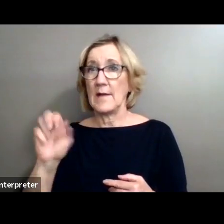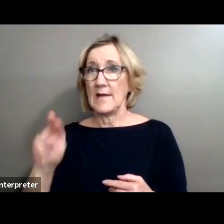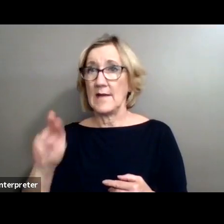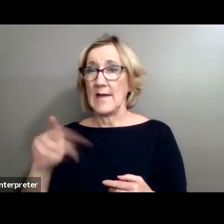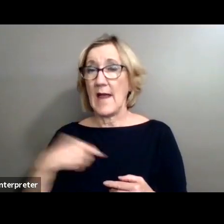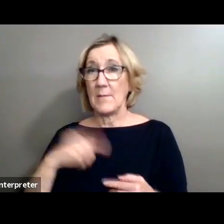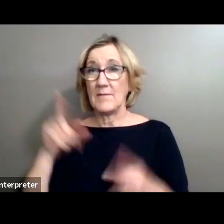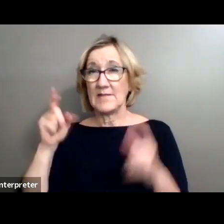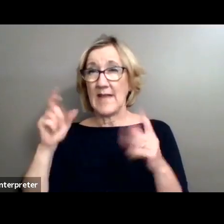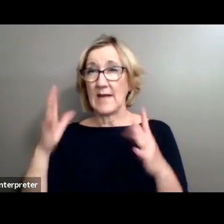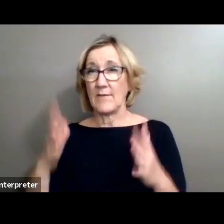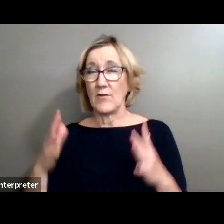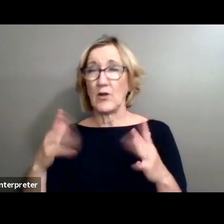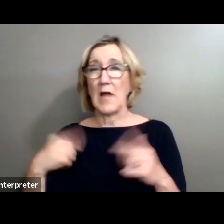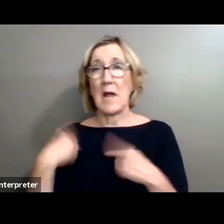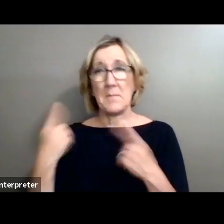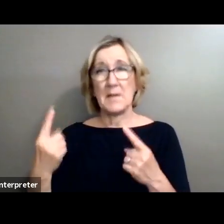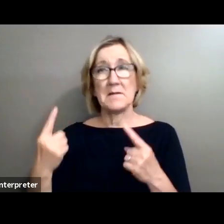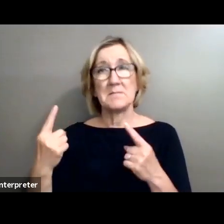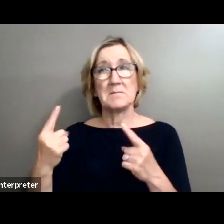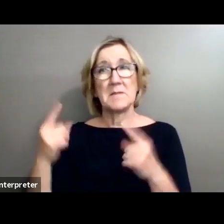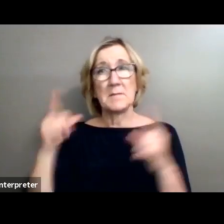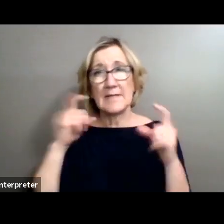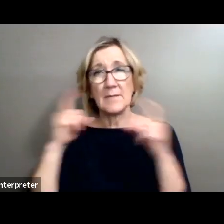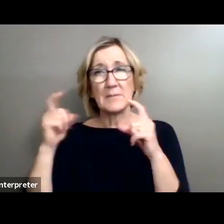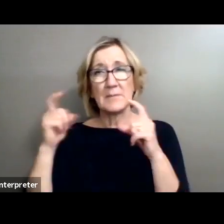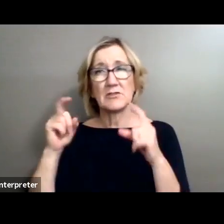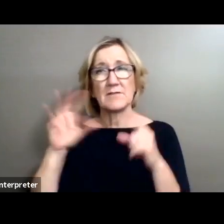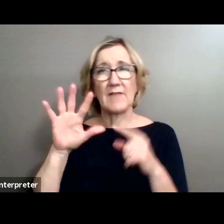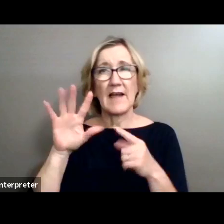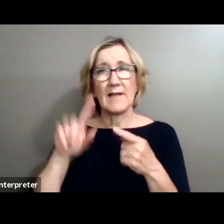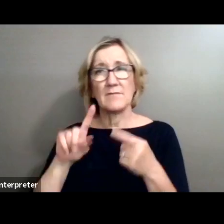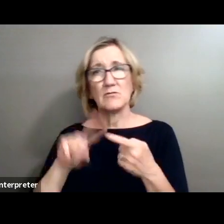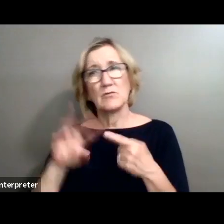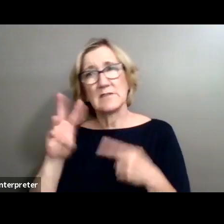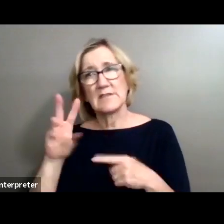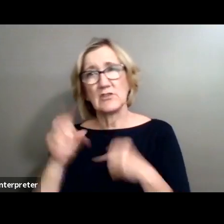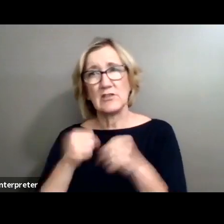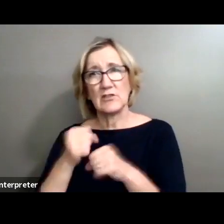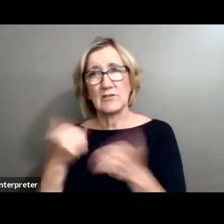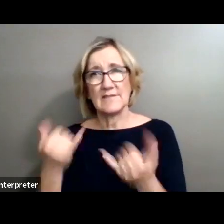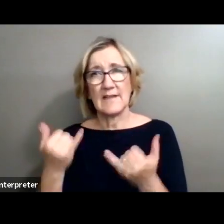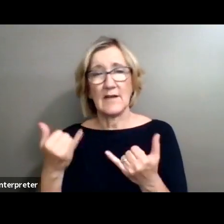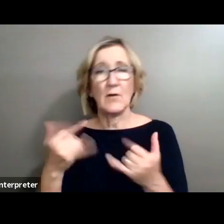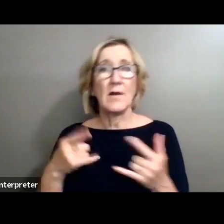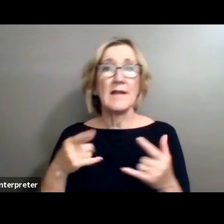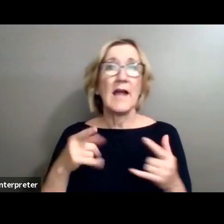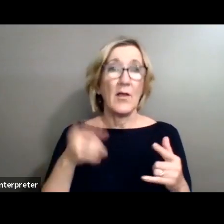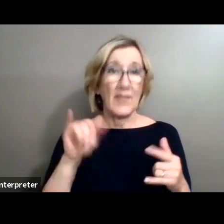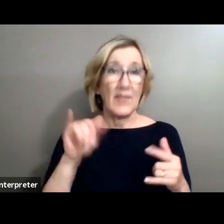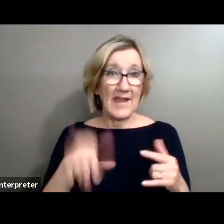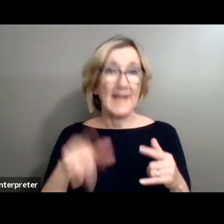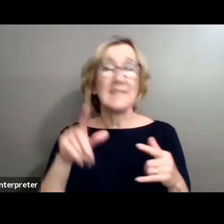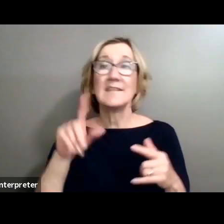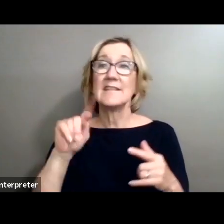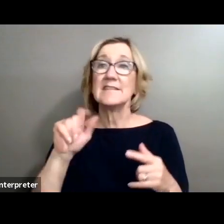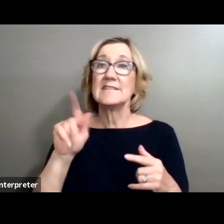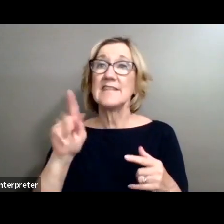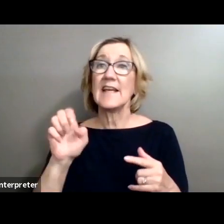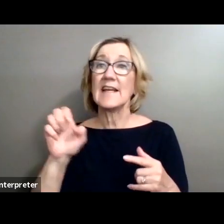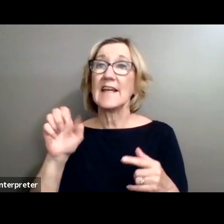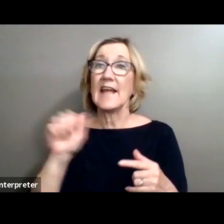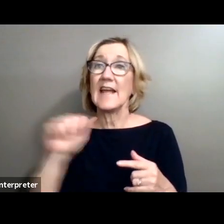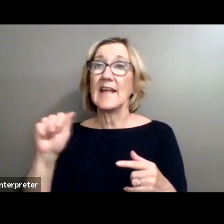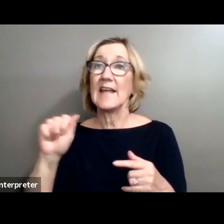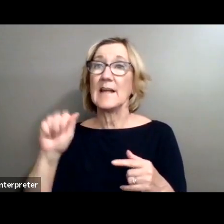for about five or six years now. And today I'm going to be reading to you the book, Take a Picture of Me, James Van Der Zee, by